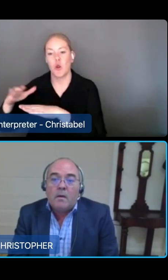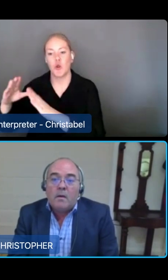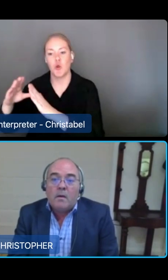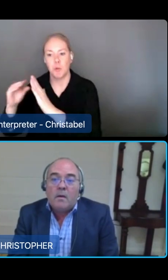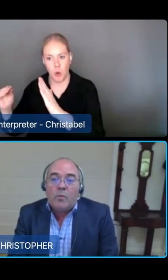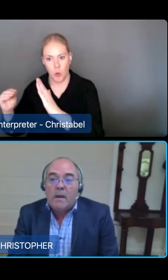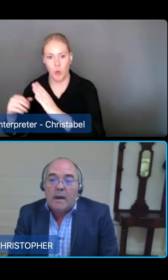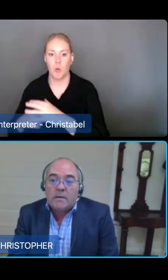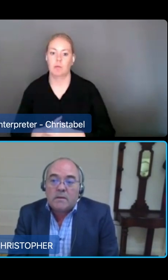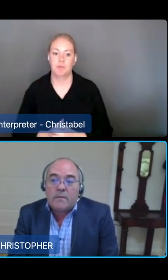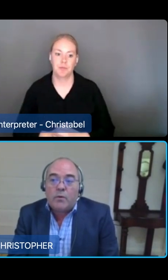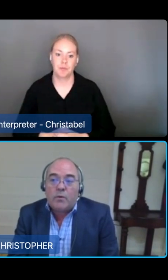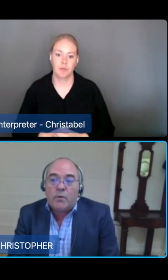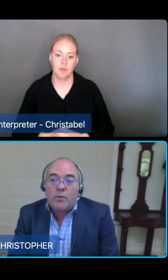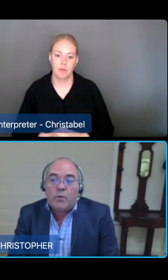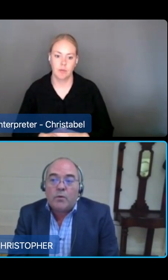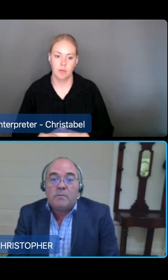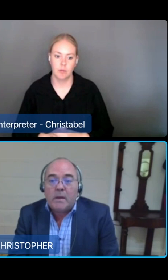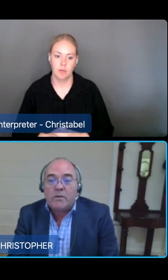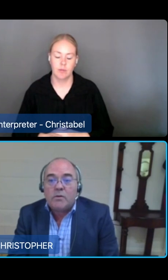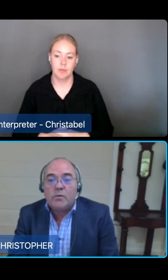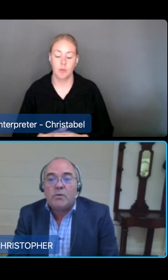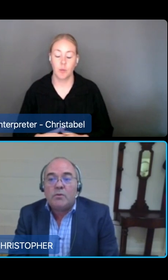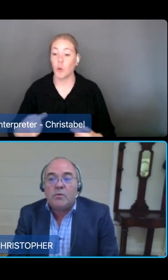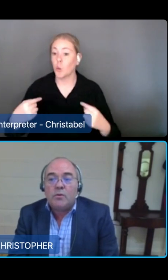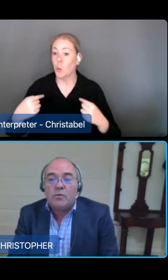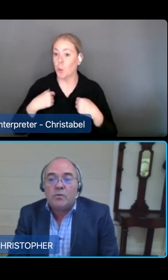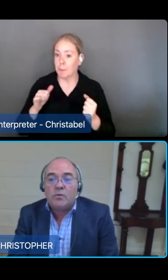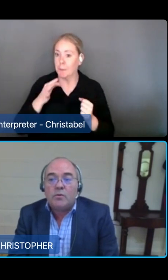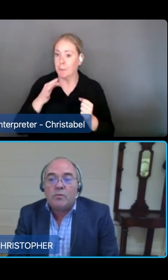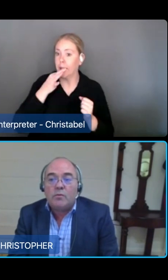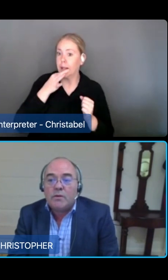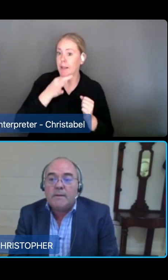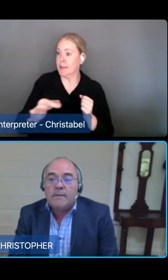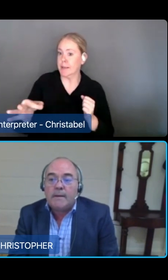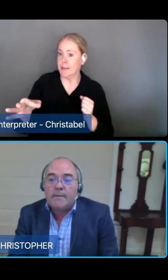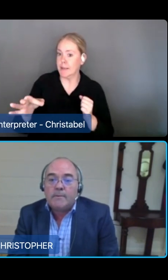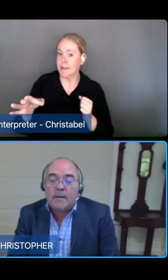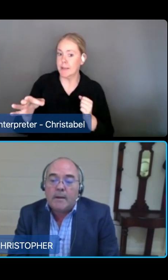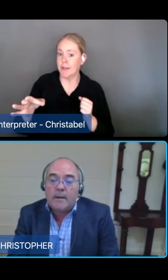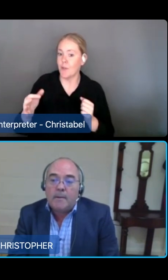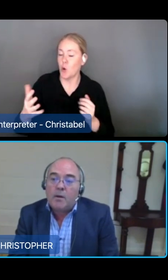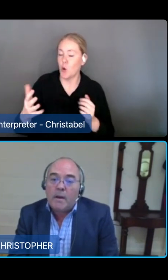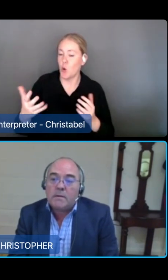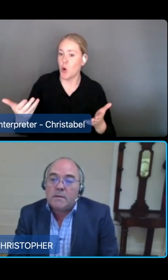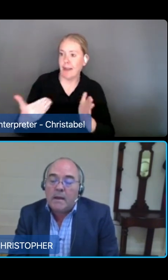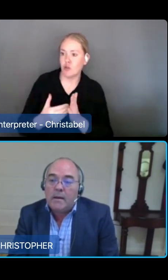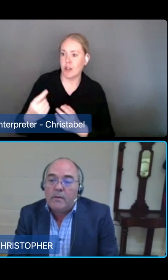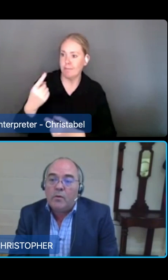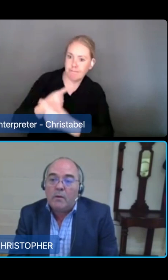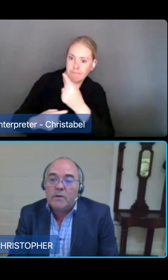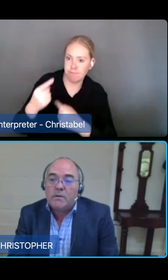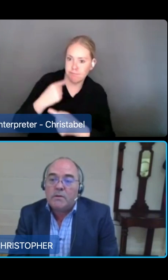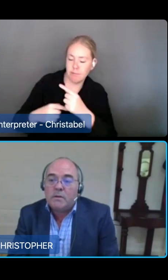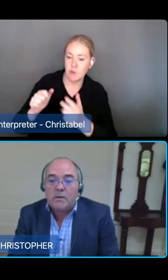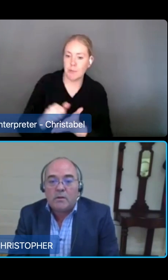We may need to ask for some additional information to ensure your registration details are correct and